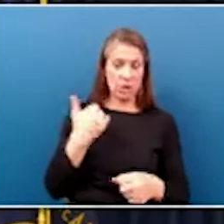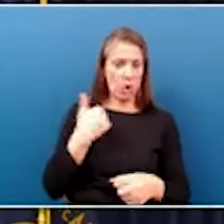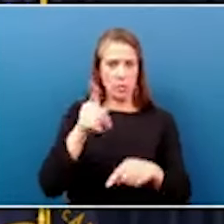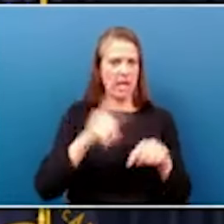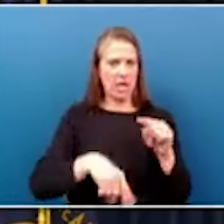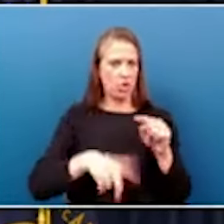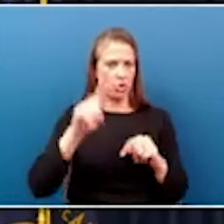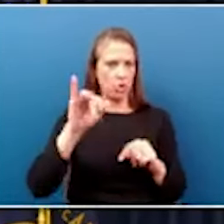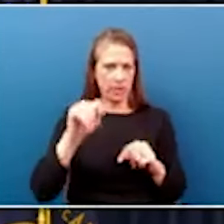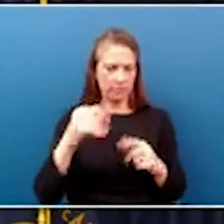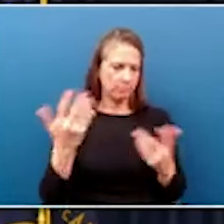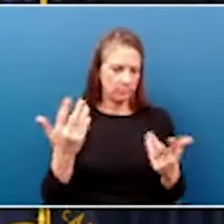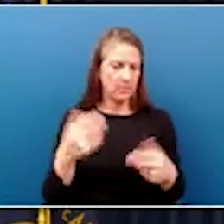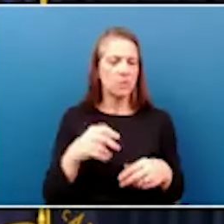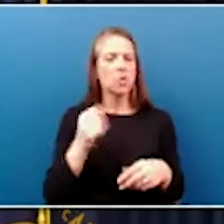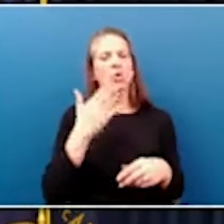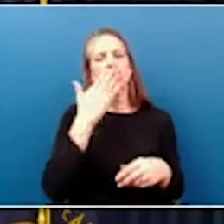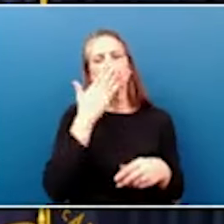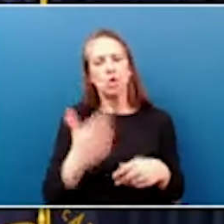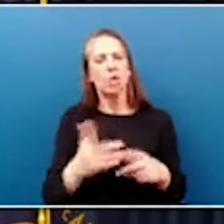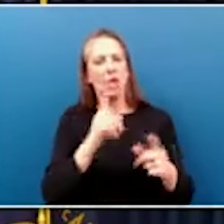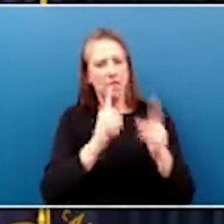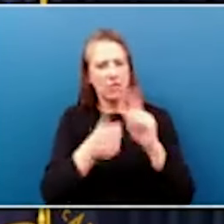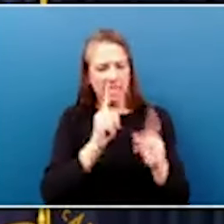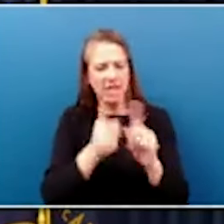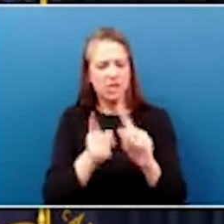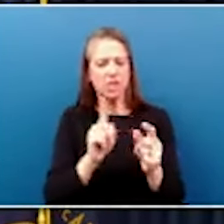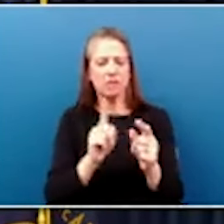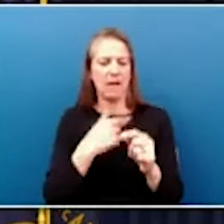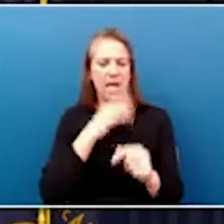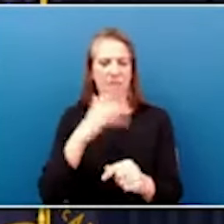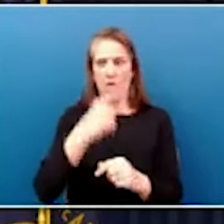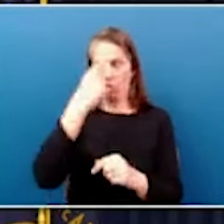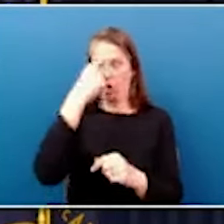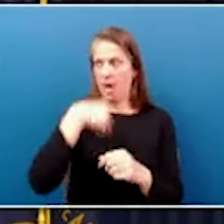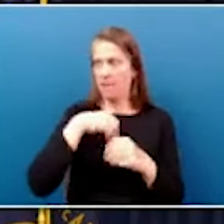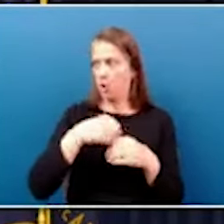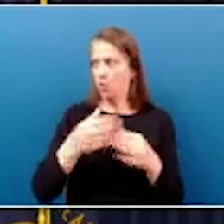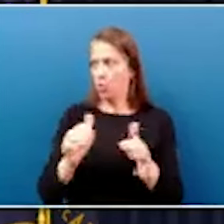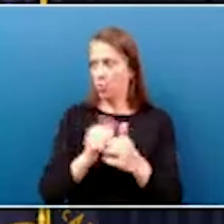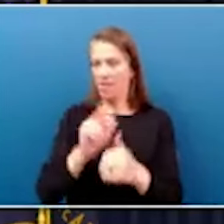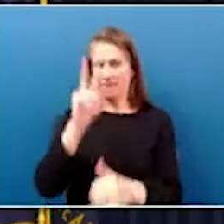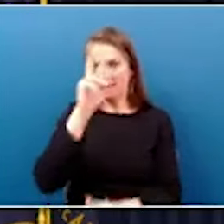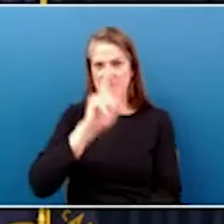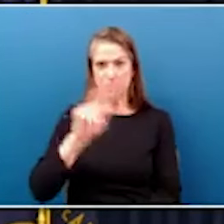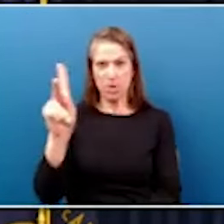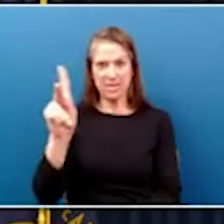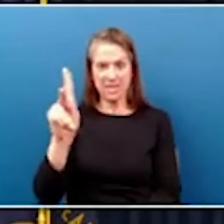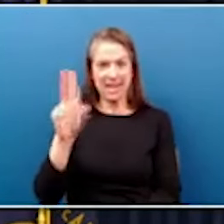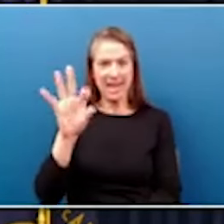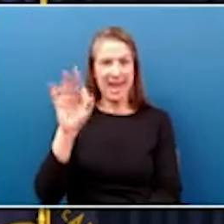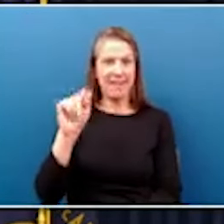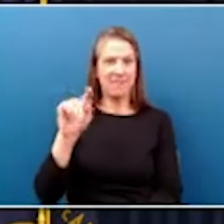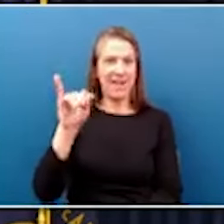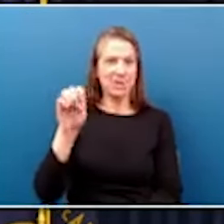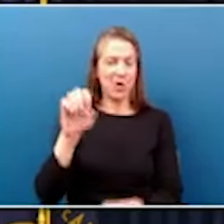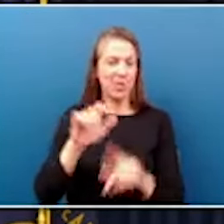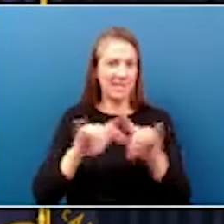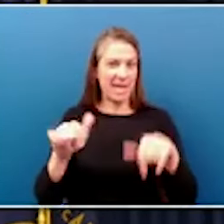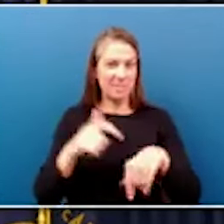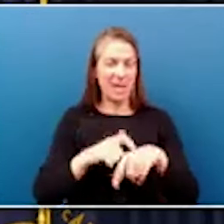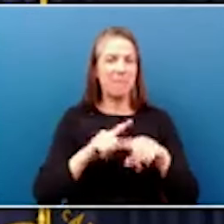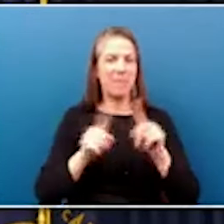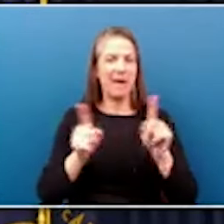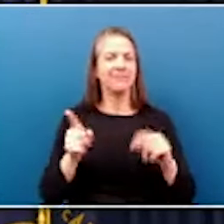So it was a good conversation with, I never thought I'd be in a room with the vice president and Fat Joe at the same time, but also